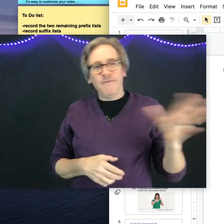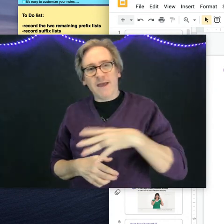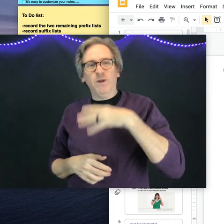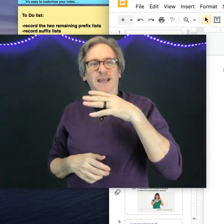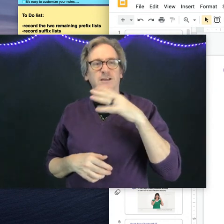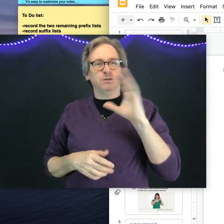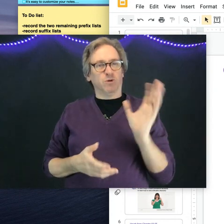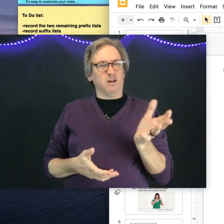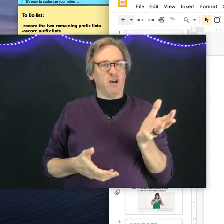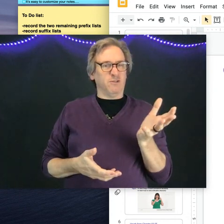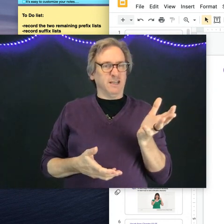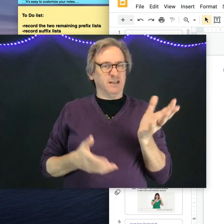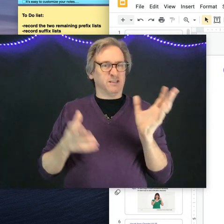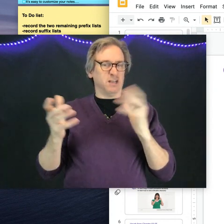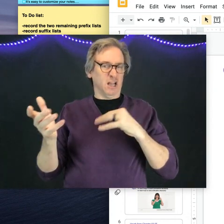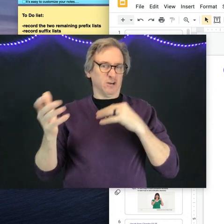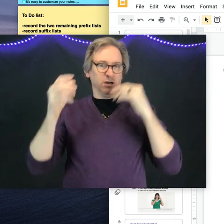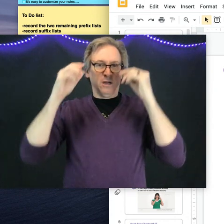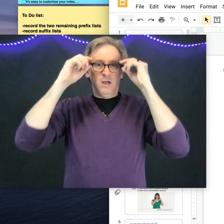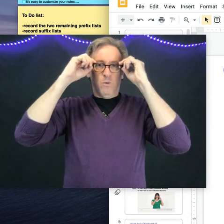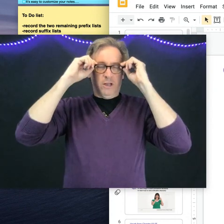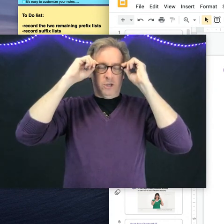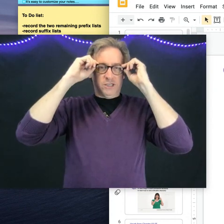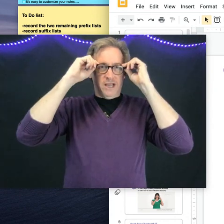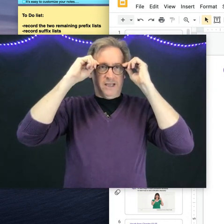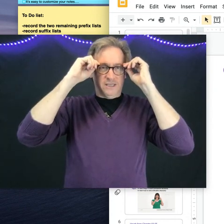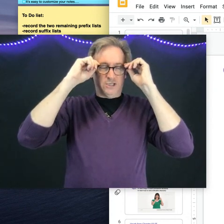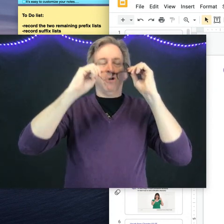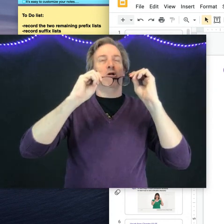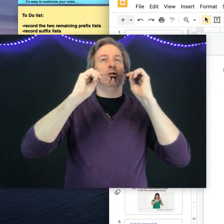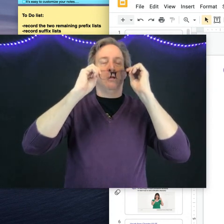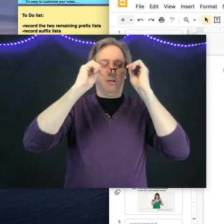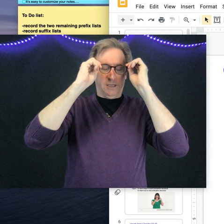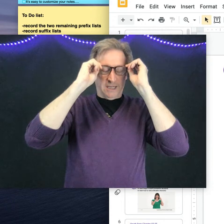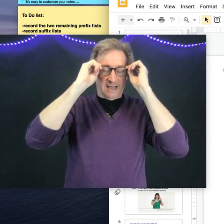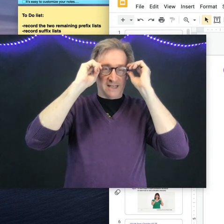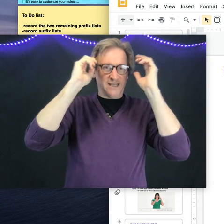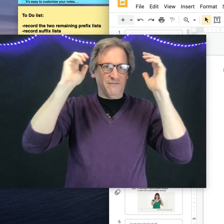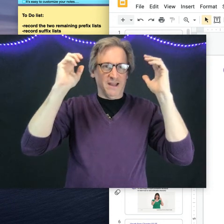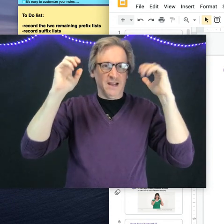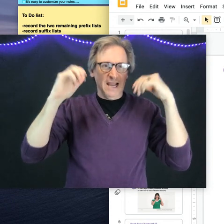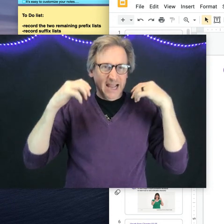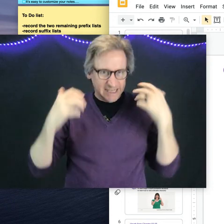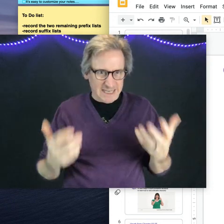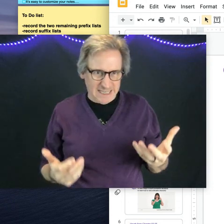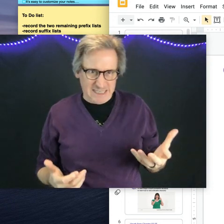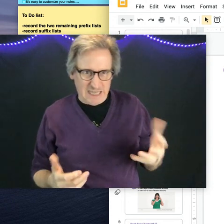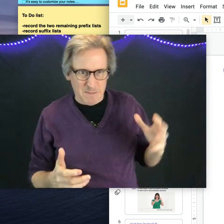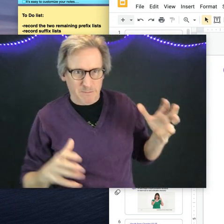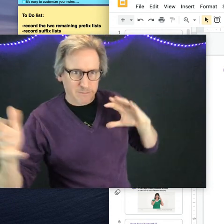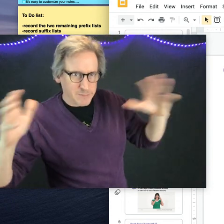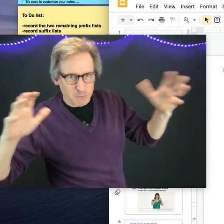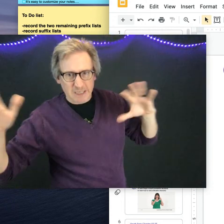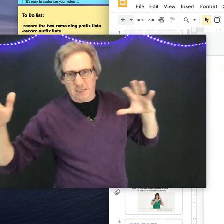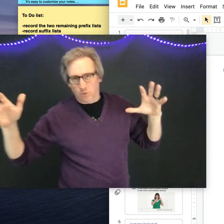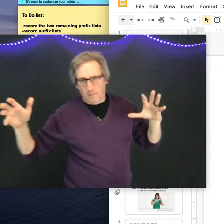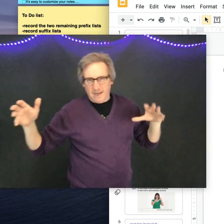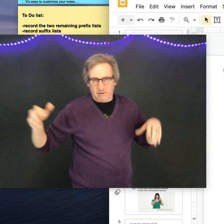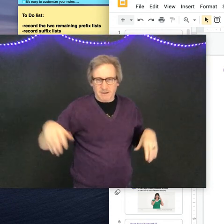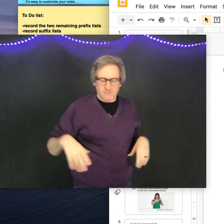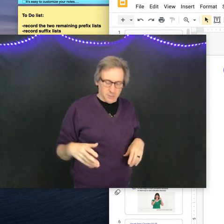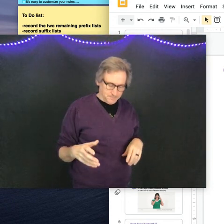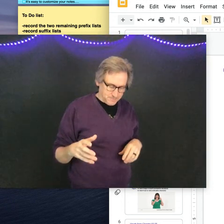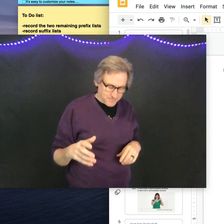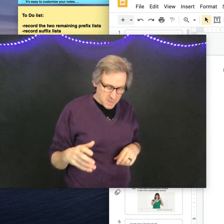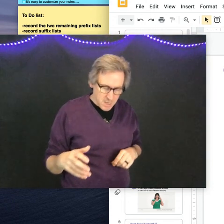And then we get into more other details, color, what it looks like is a tall, things like that. Stuff that isn't easily split into a